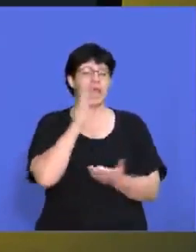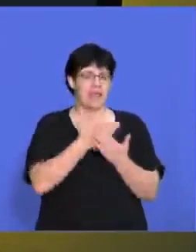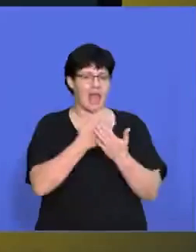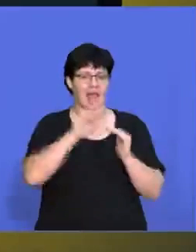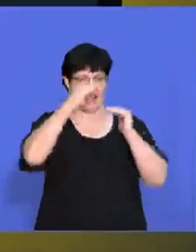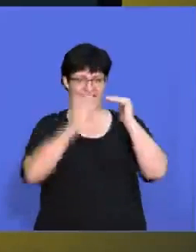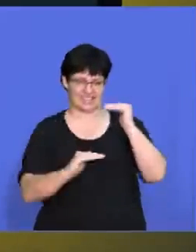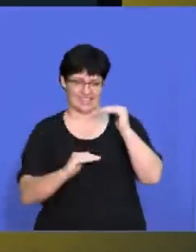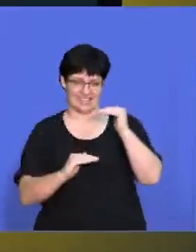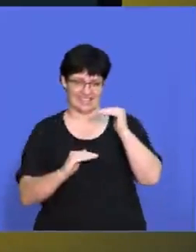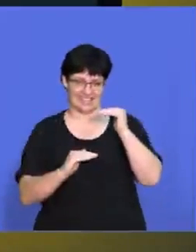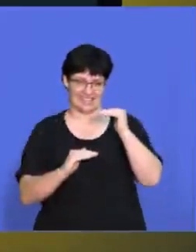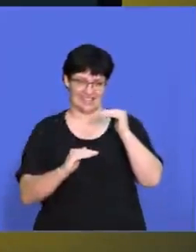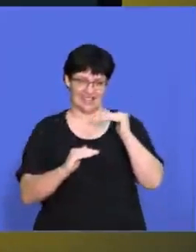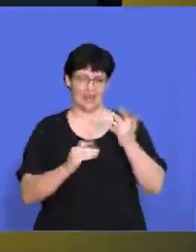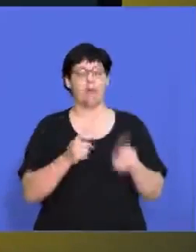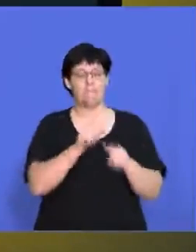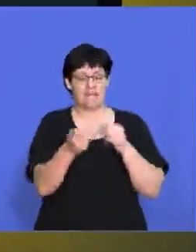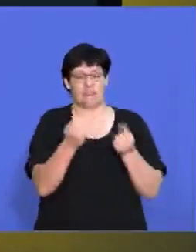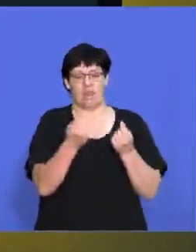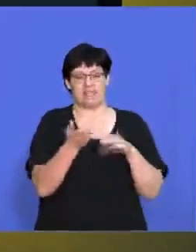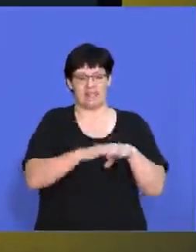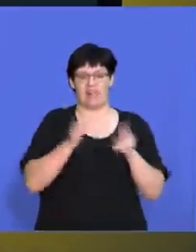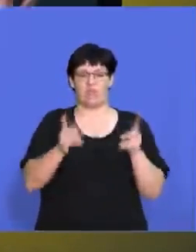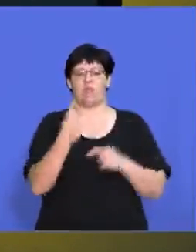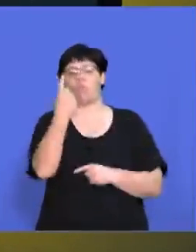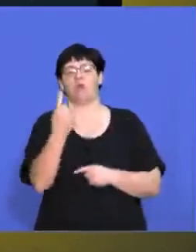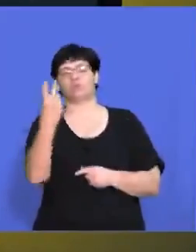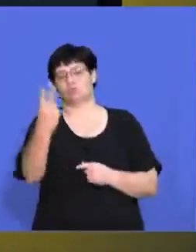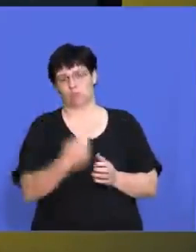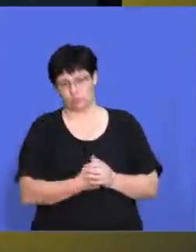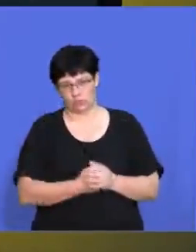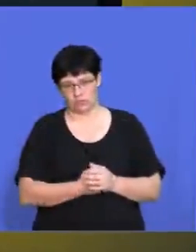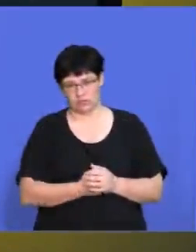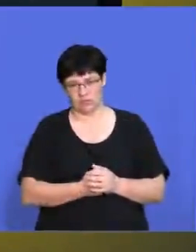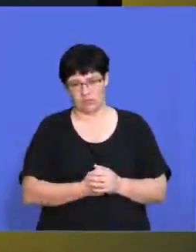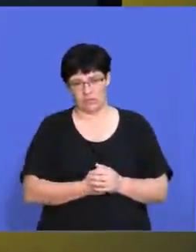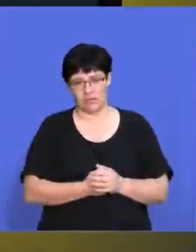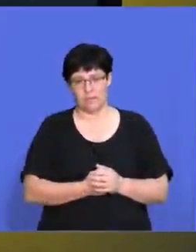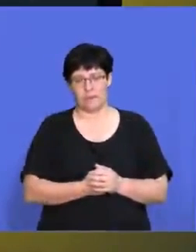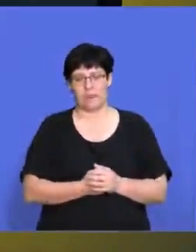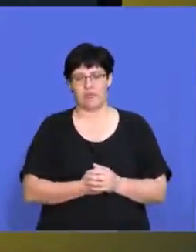better price than if we were just like, I only want to buy one unit from you.